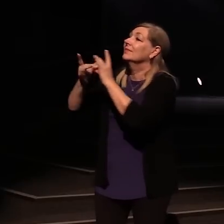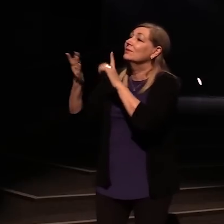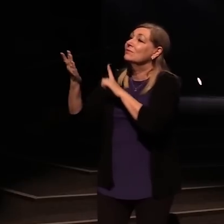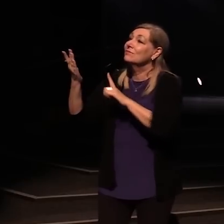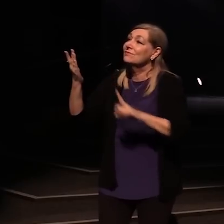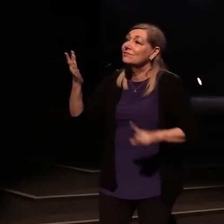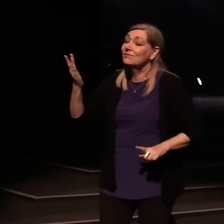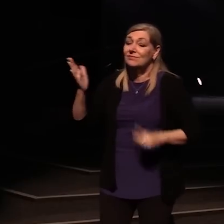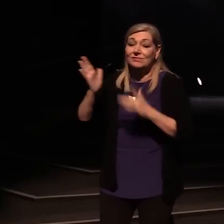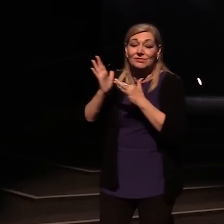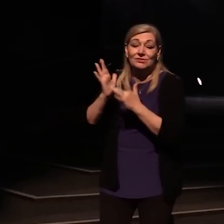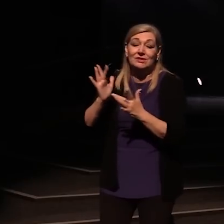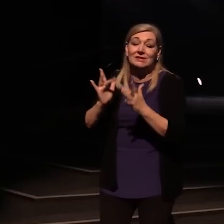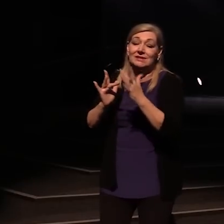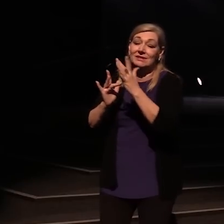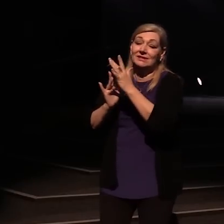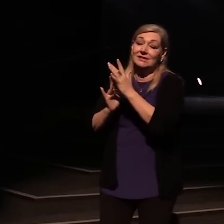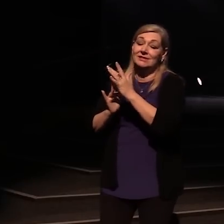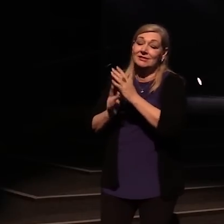come